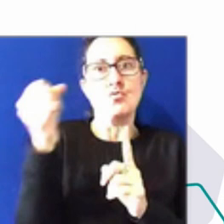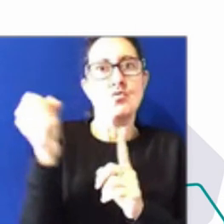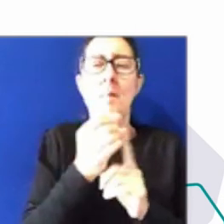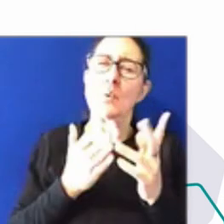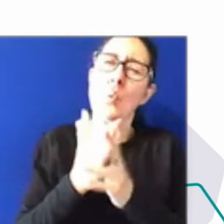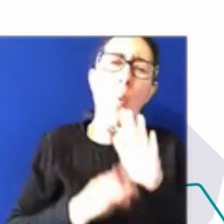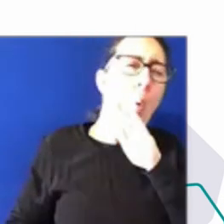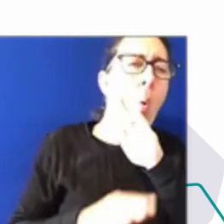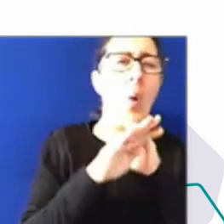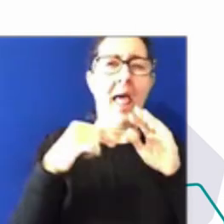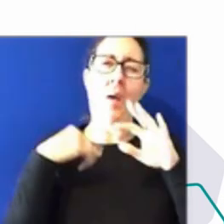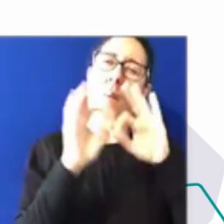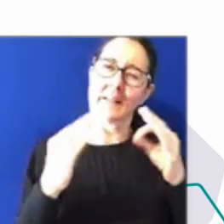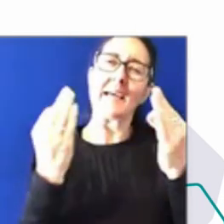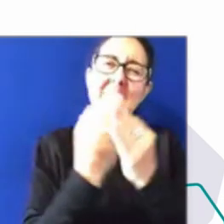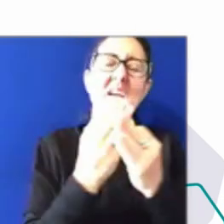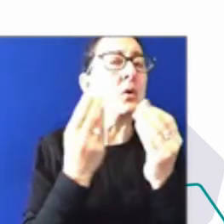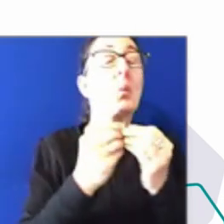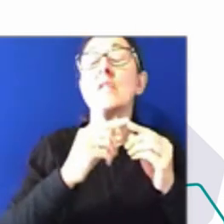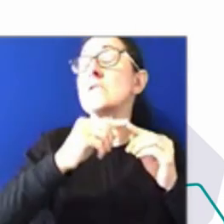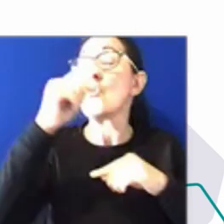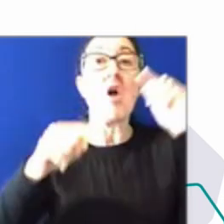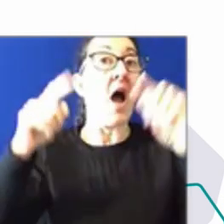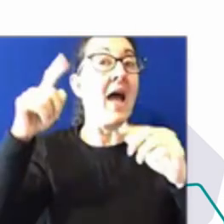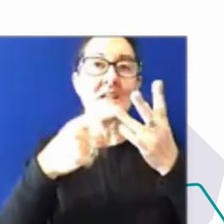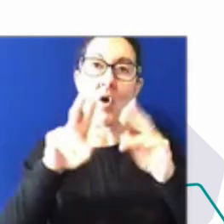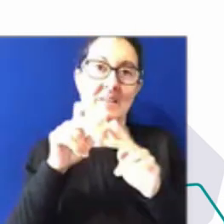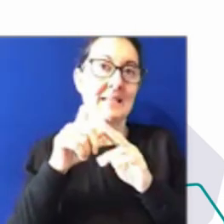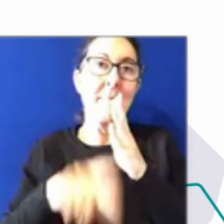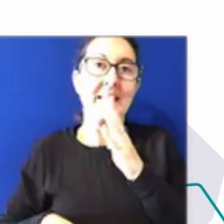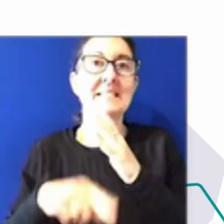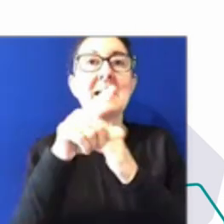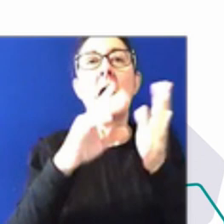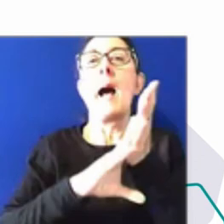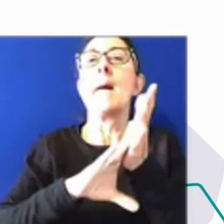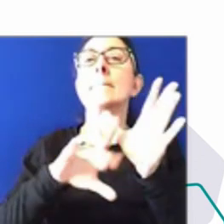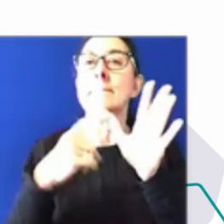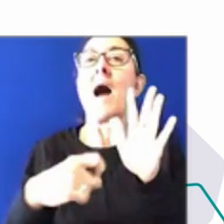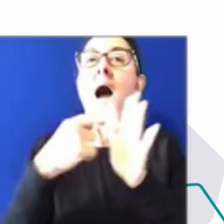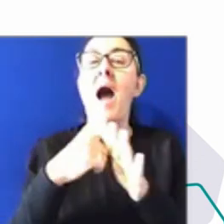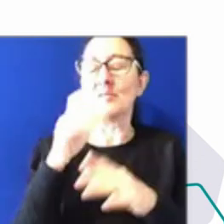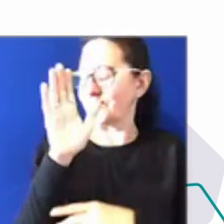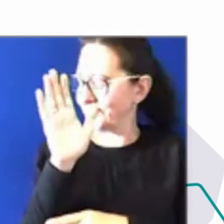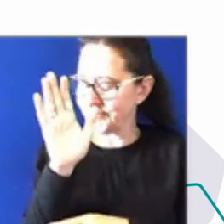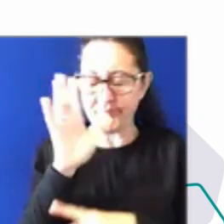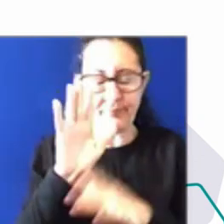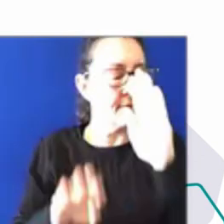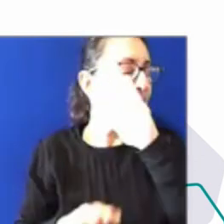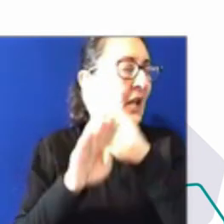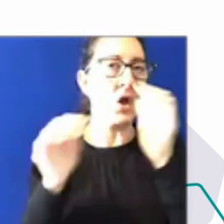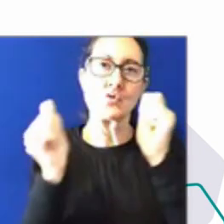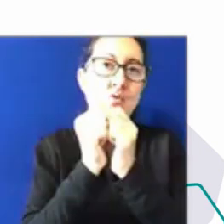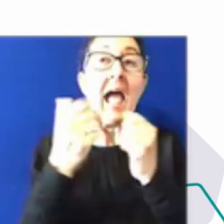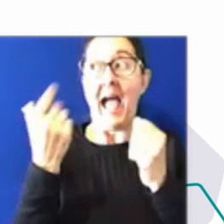Yep. Thank you for that. And I couldn't agree more. There's a number of people out there that aren't actually accepting